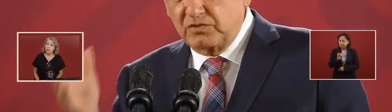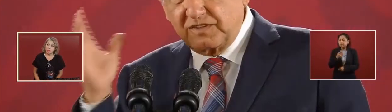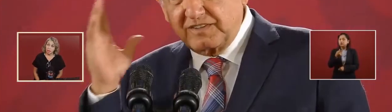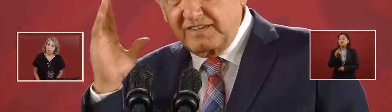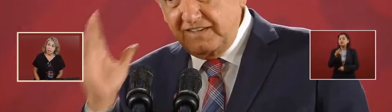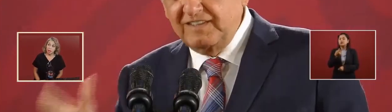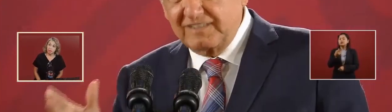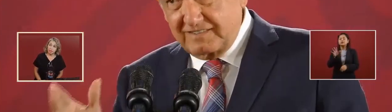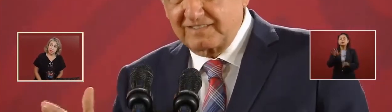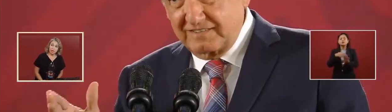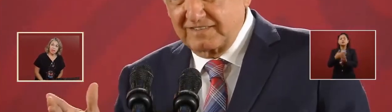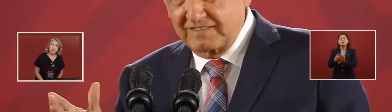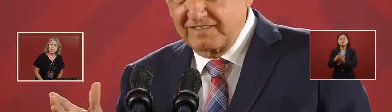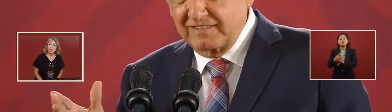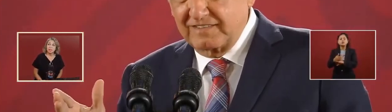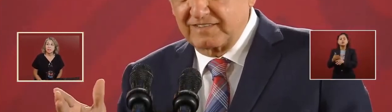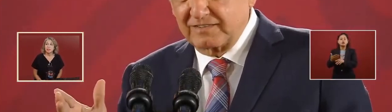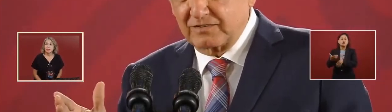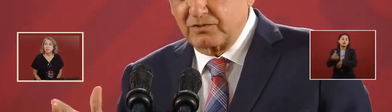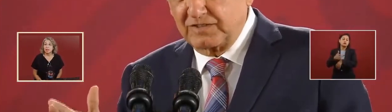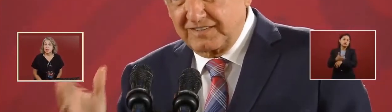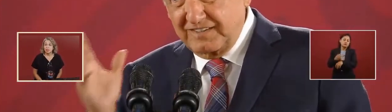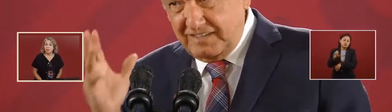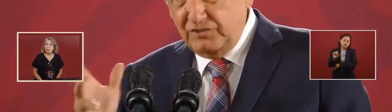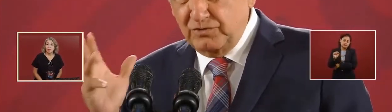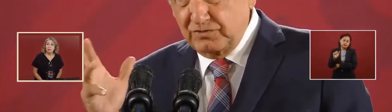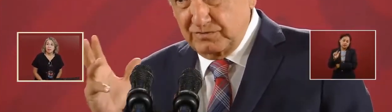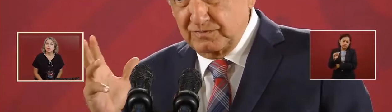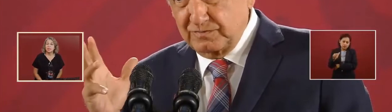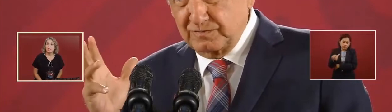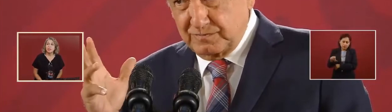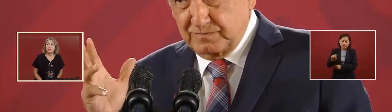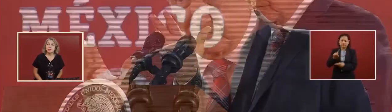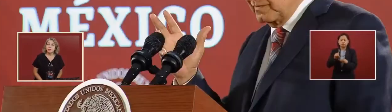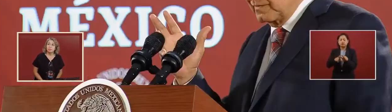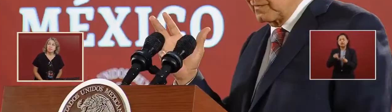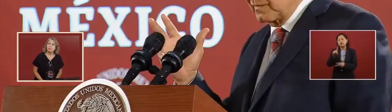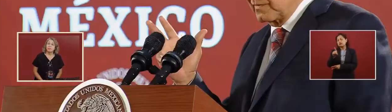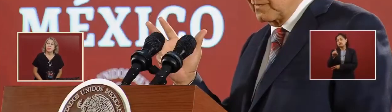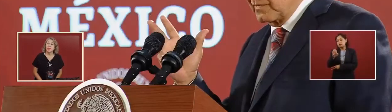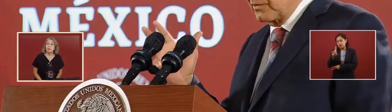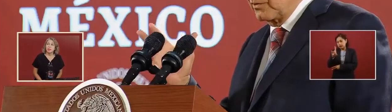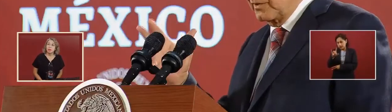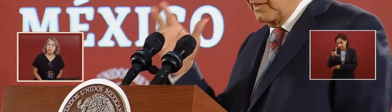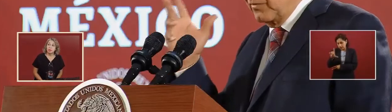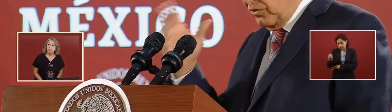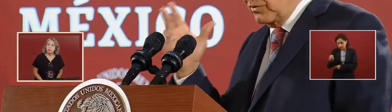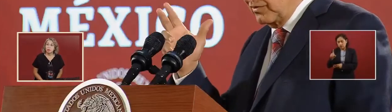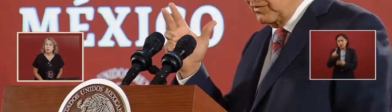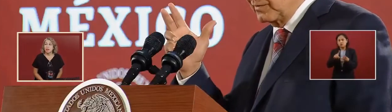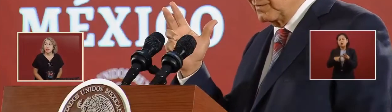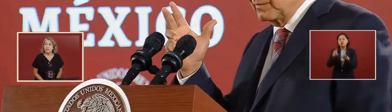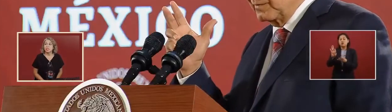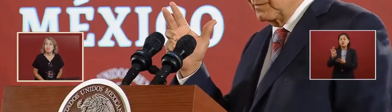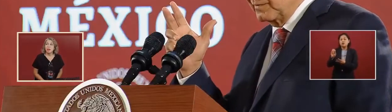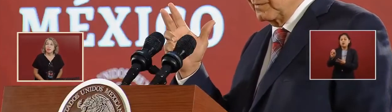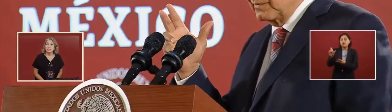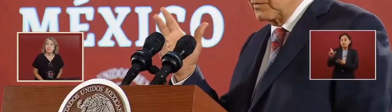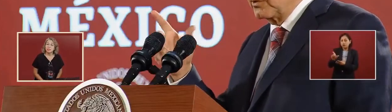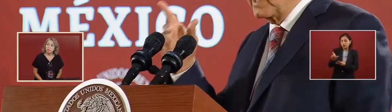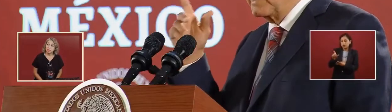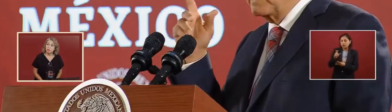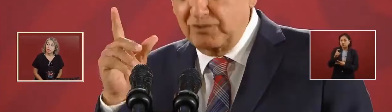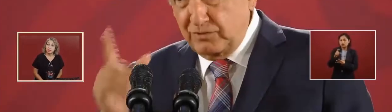and Cedillo and against Fox and against